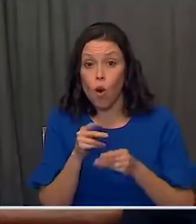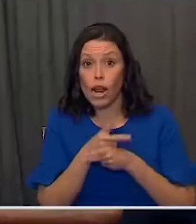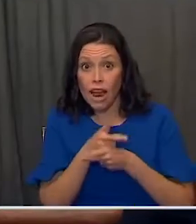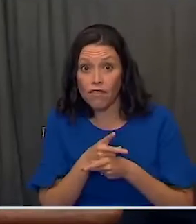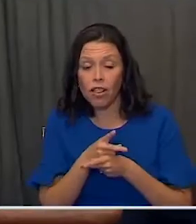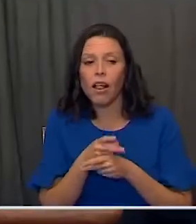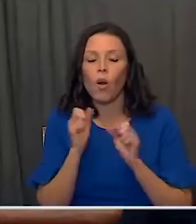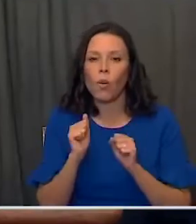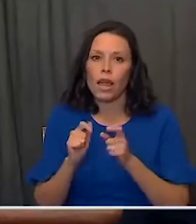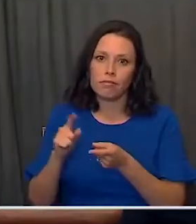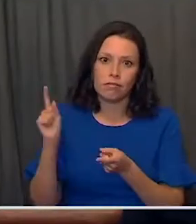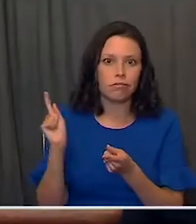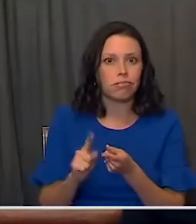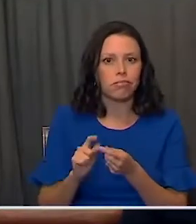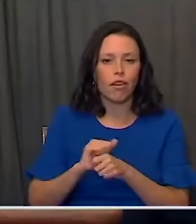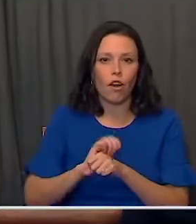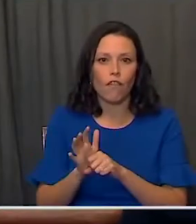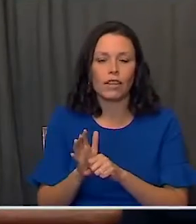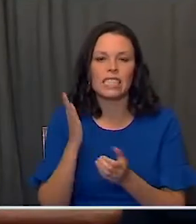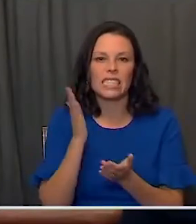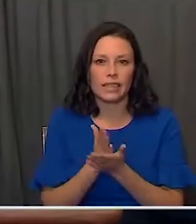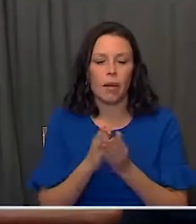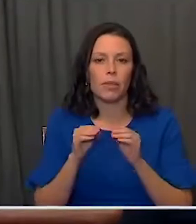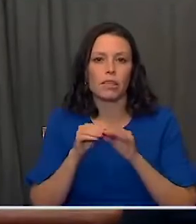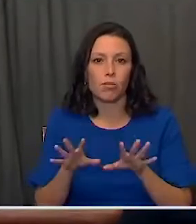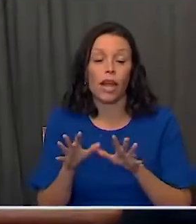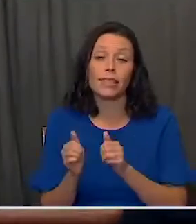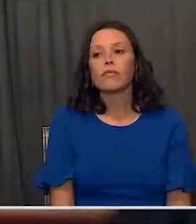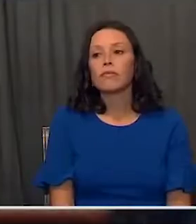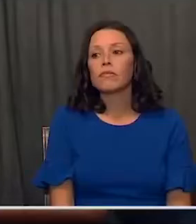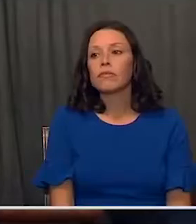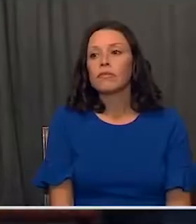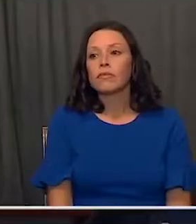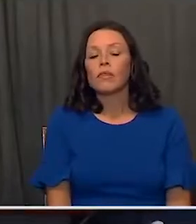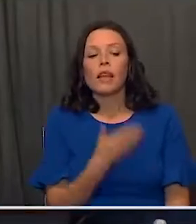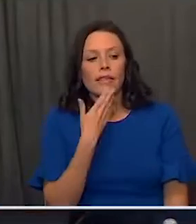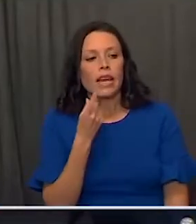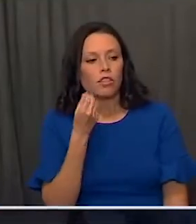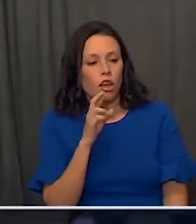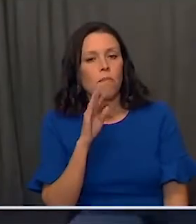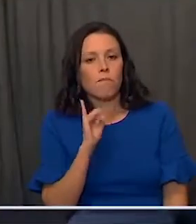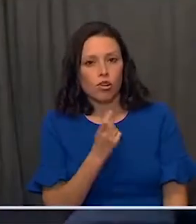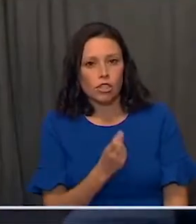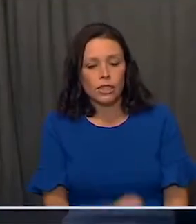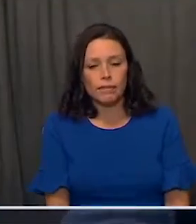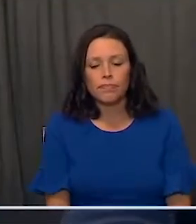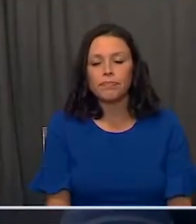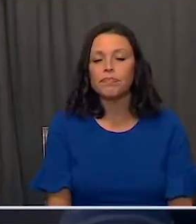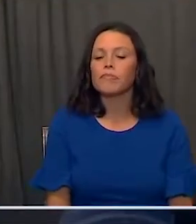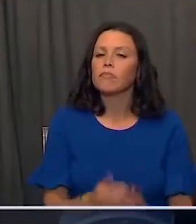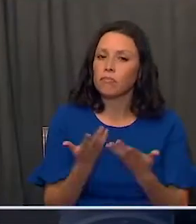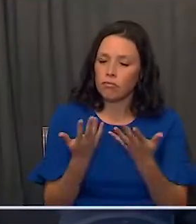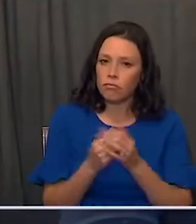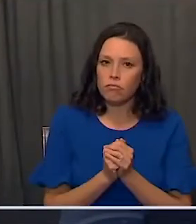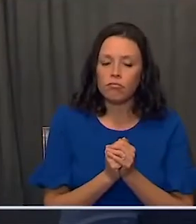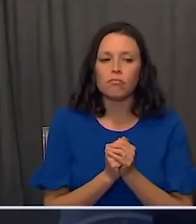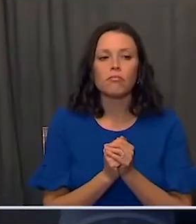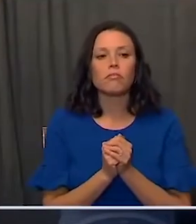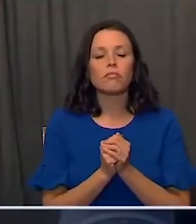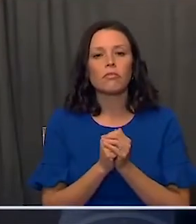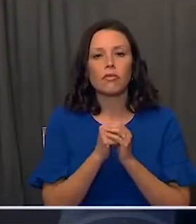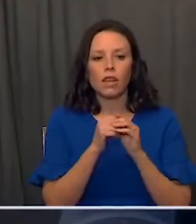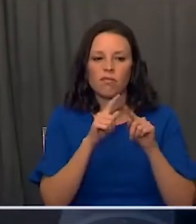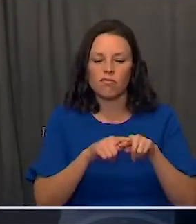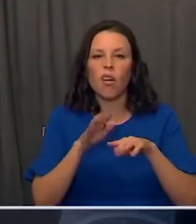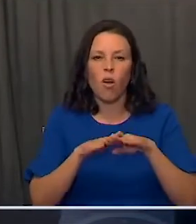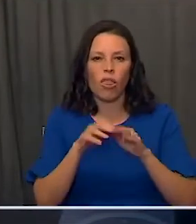we can mitigate this virus and stop this spread together. Thank you, Dr. Birx. And as you can see with particularity on a state